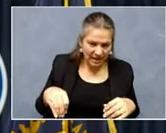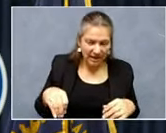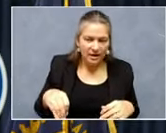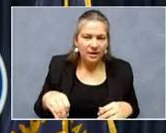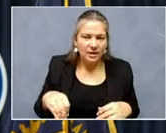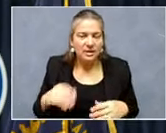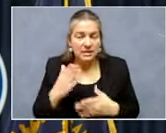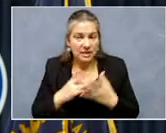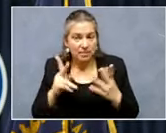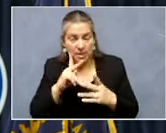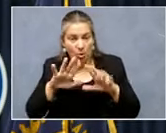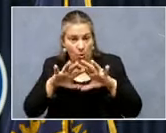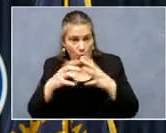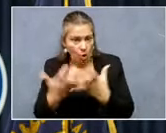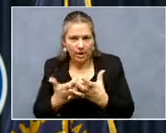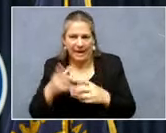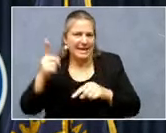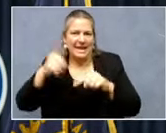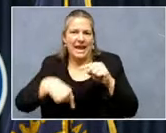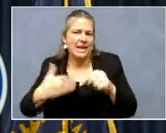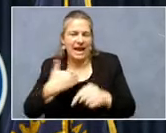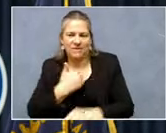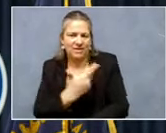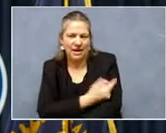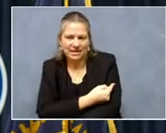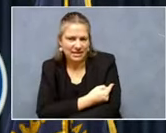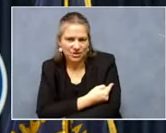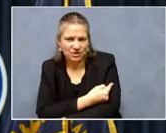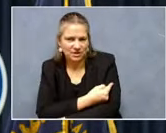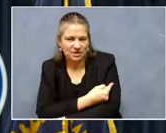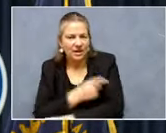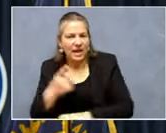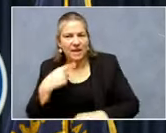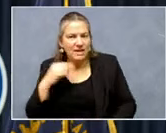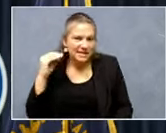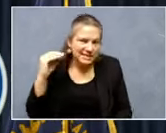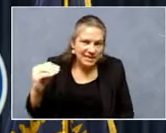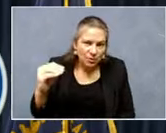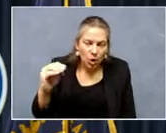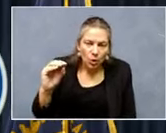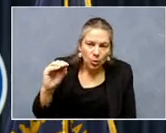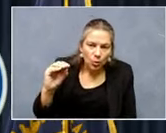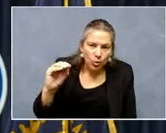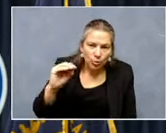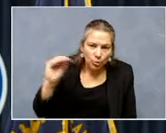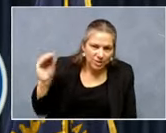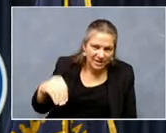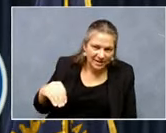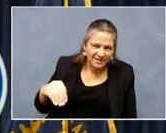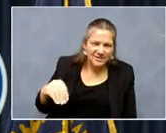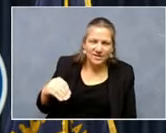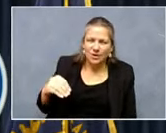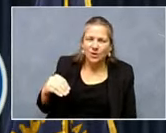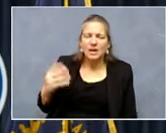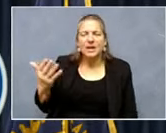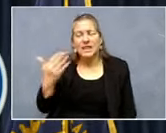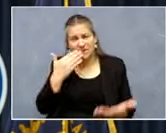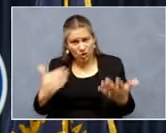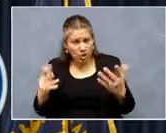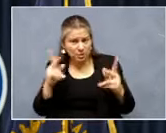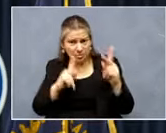worldwide, at least can't get the vaccine that have 0%. So those are, you know, those, those are all good people just